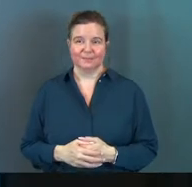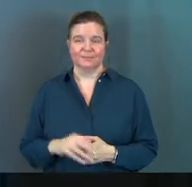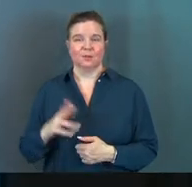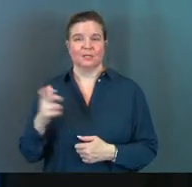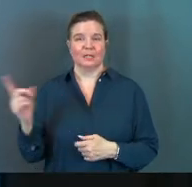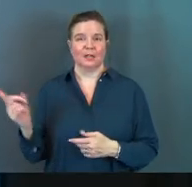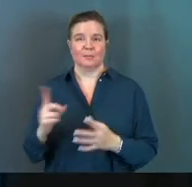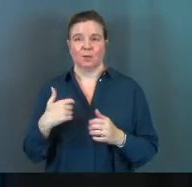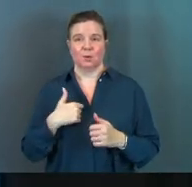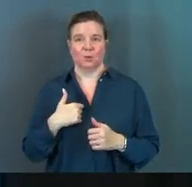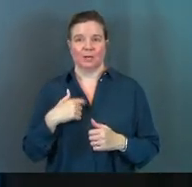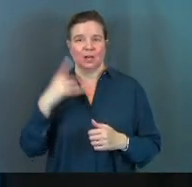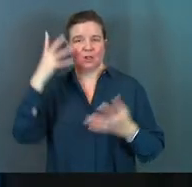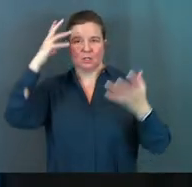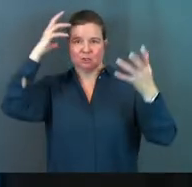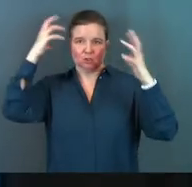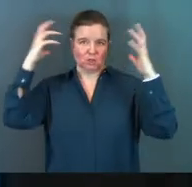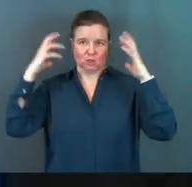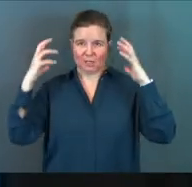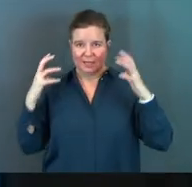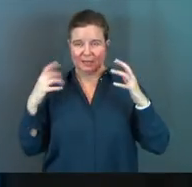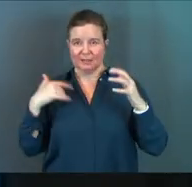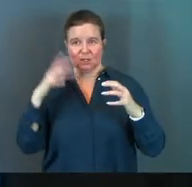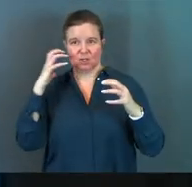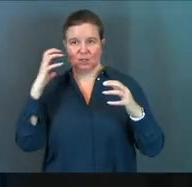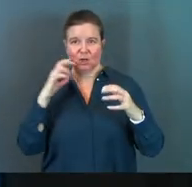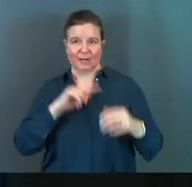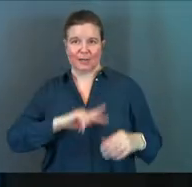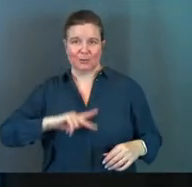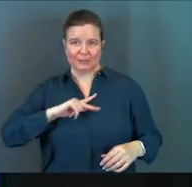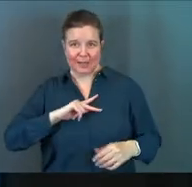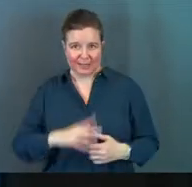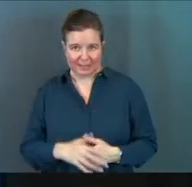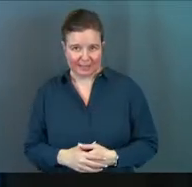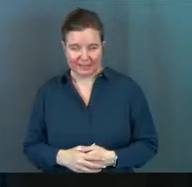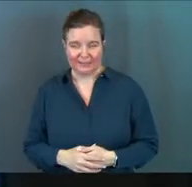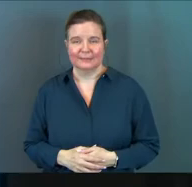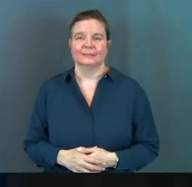Gracie comes out with this curly hair and a curly personality.